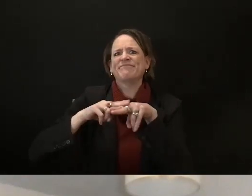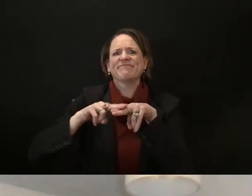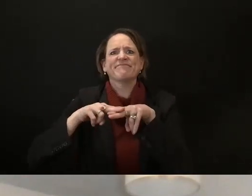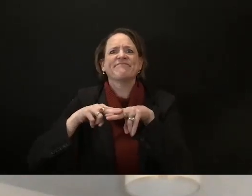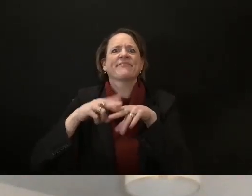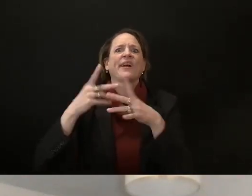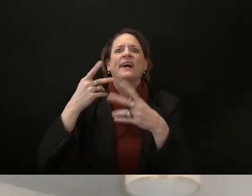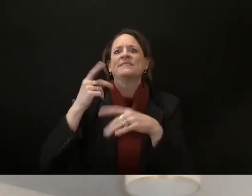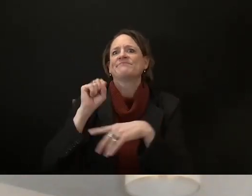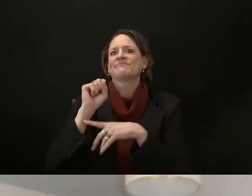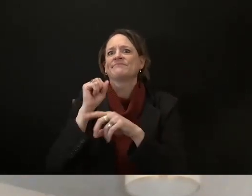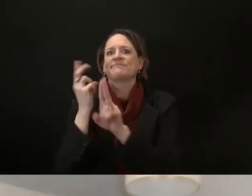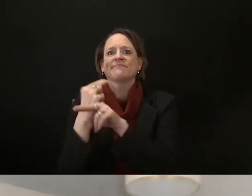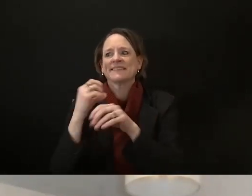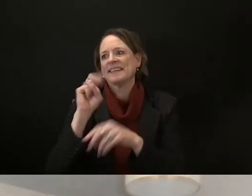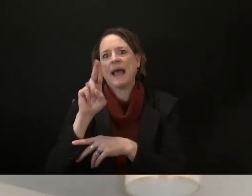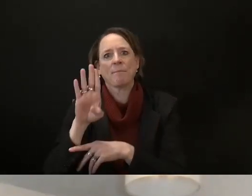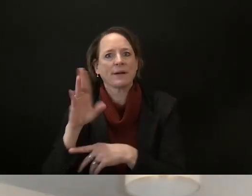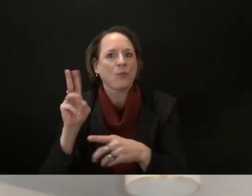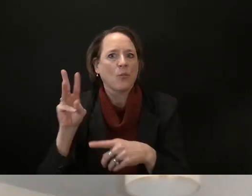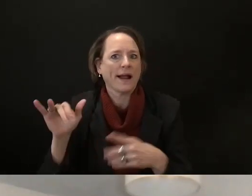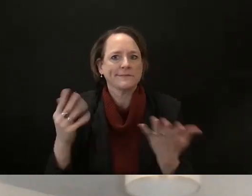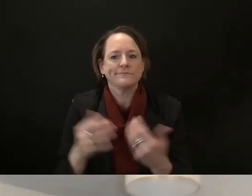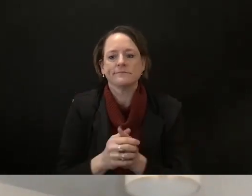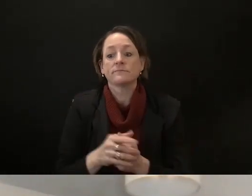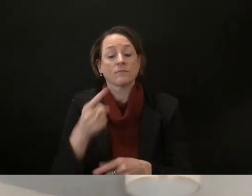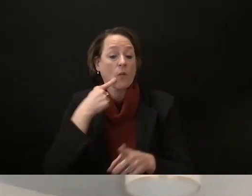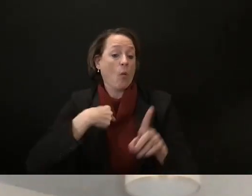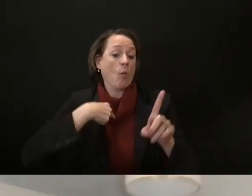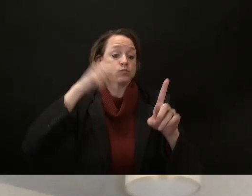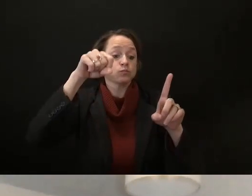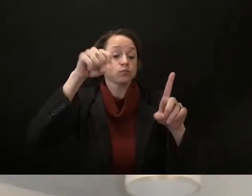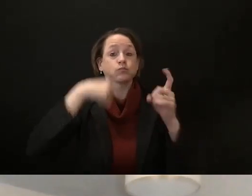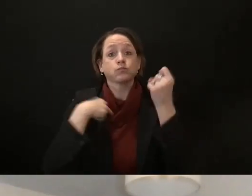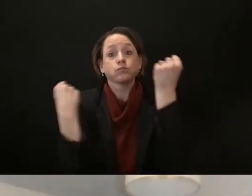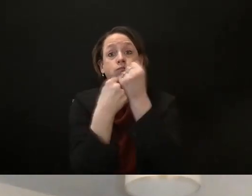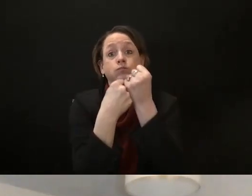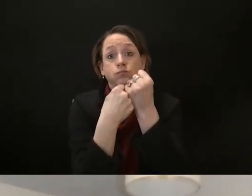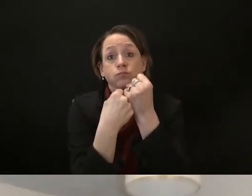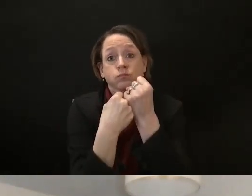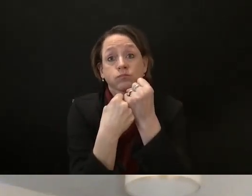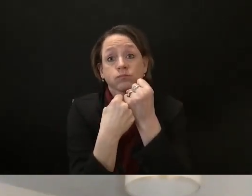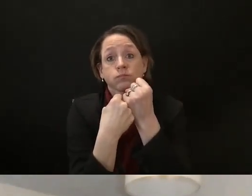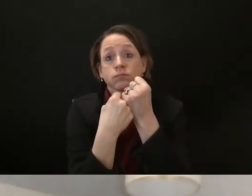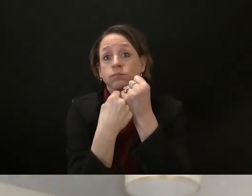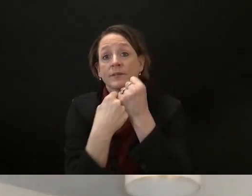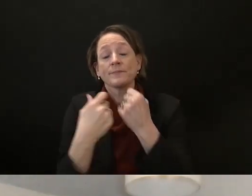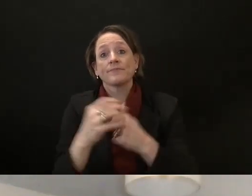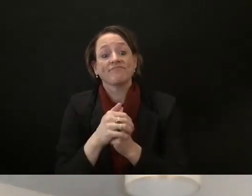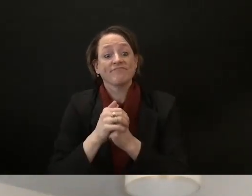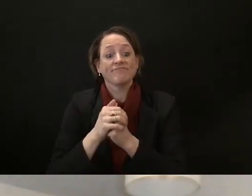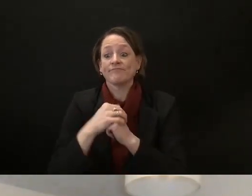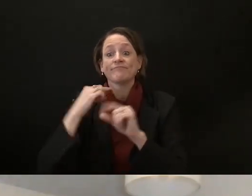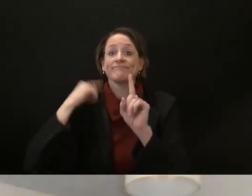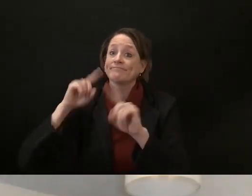general yeah uh over the last past decade wisconsin has proven uh we are pretty highway obsessed that's where